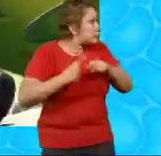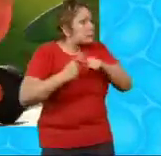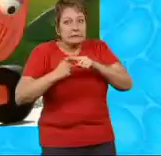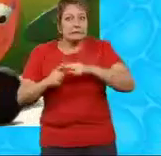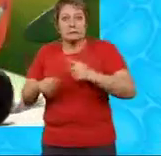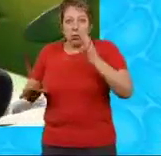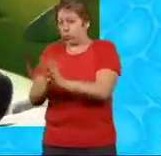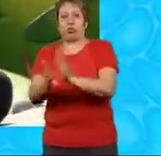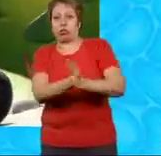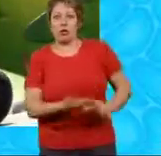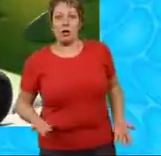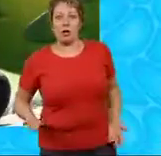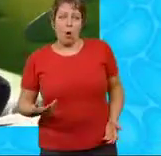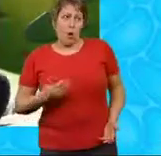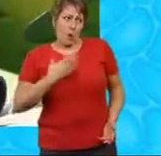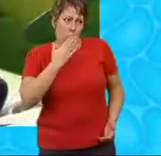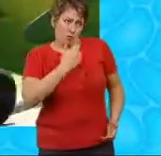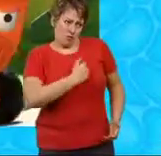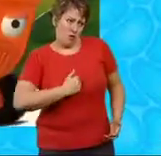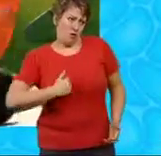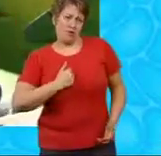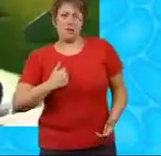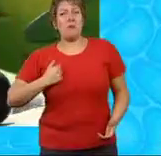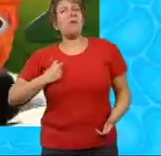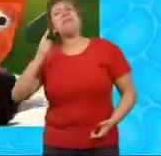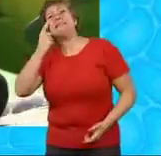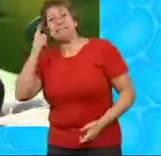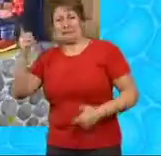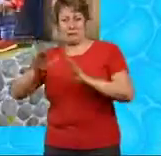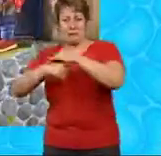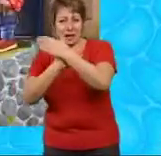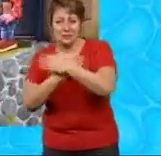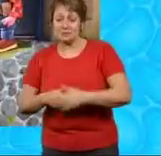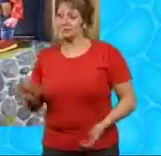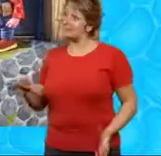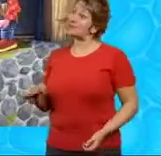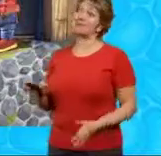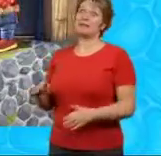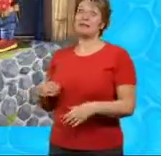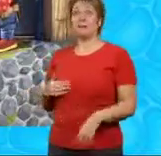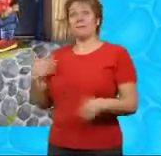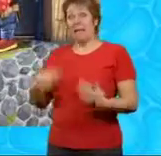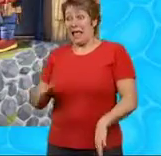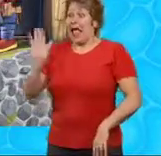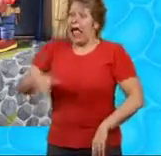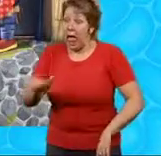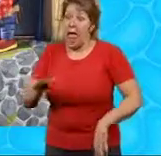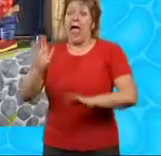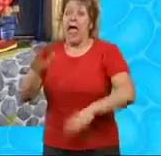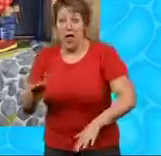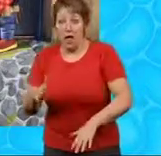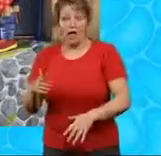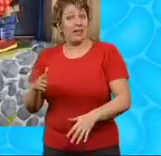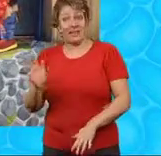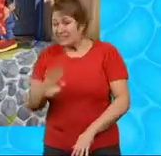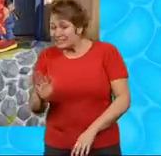I'm really sorry, Bob I just wanted to see the bats Oh, Dizzy We've been trying to tell you all